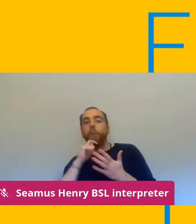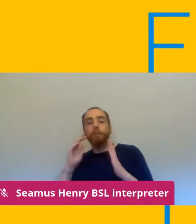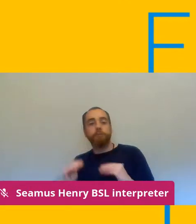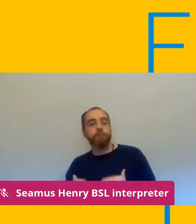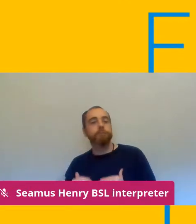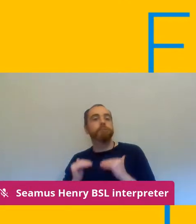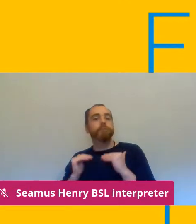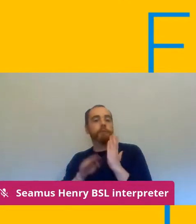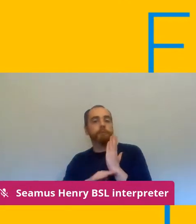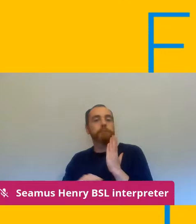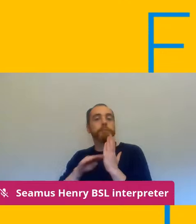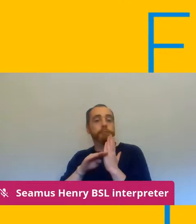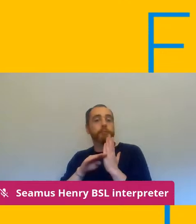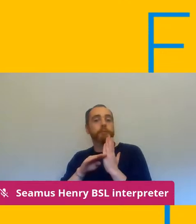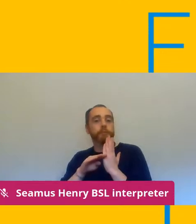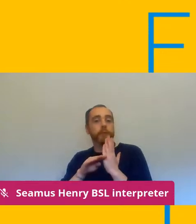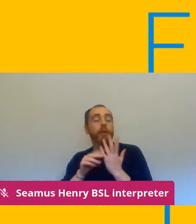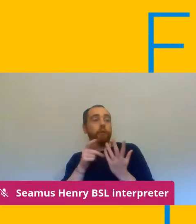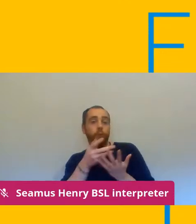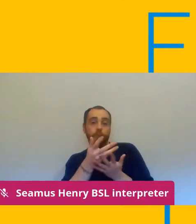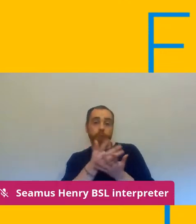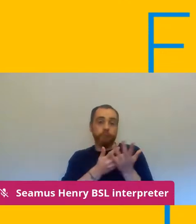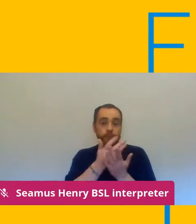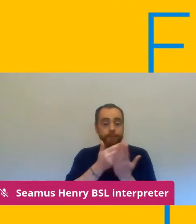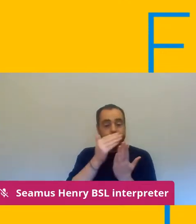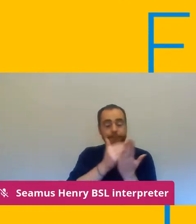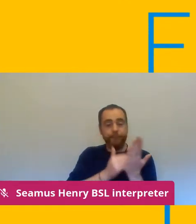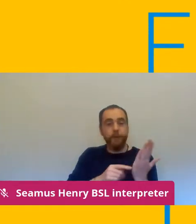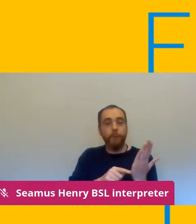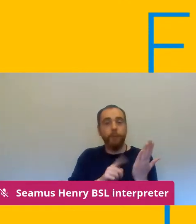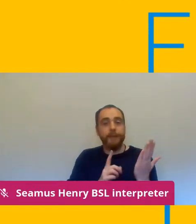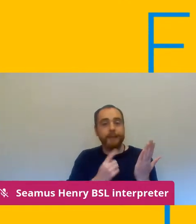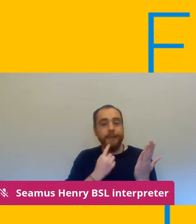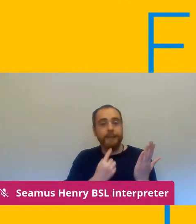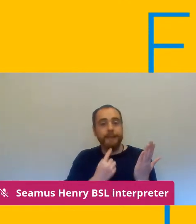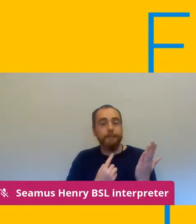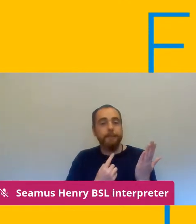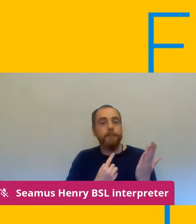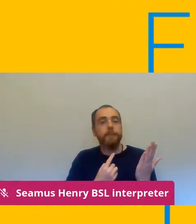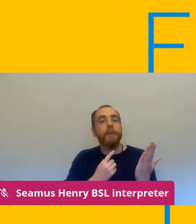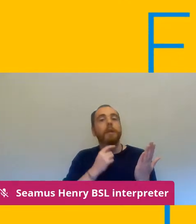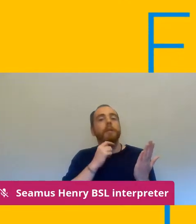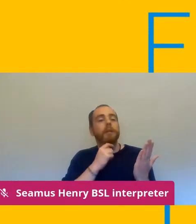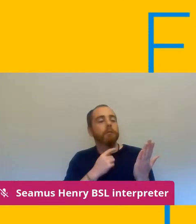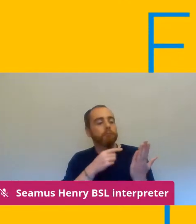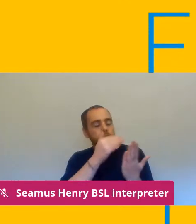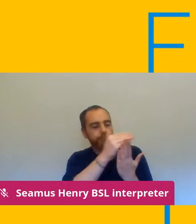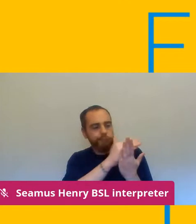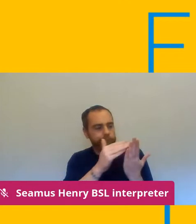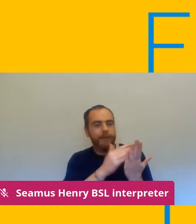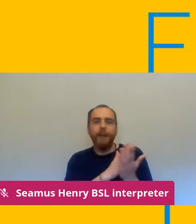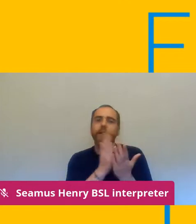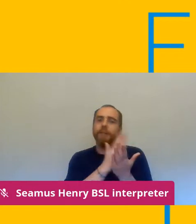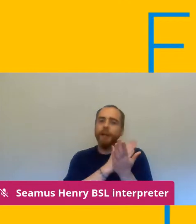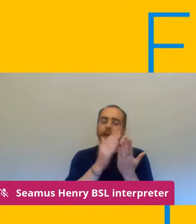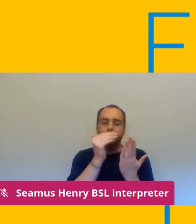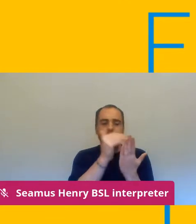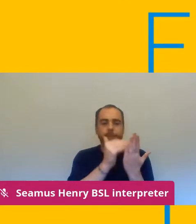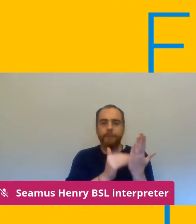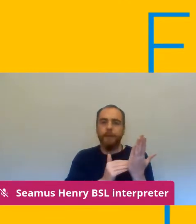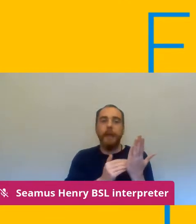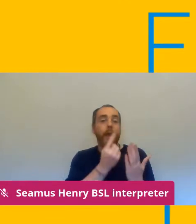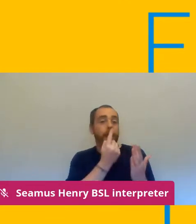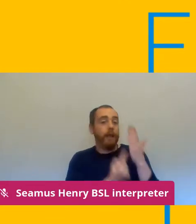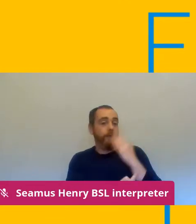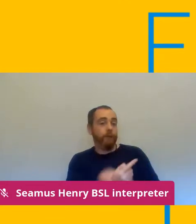the bargaining guidance that's been released today sets out in great detail all the available uh ways that individual members